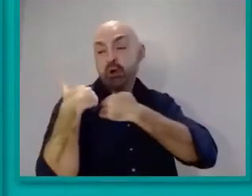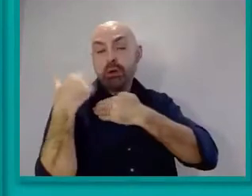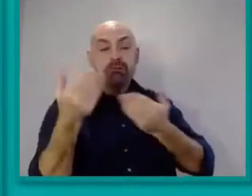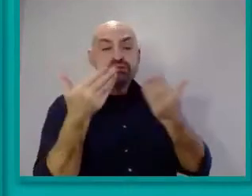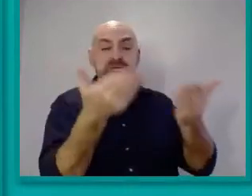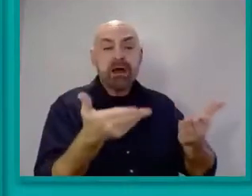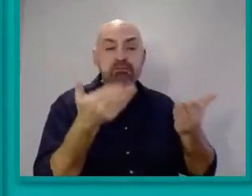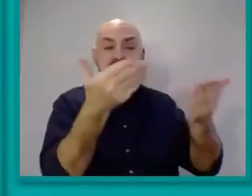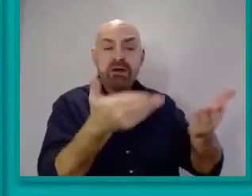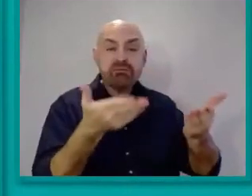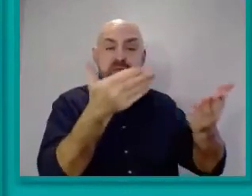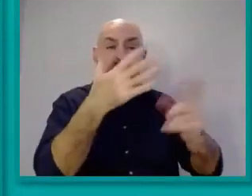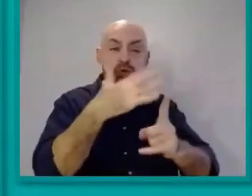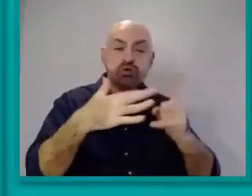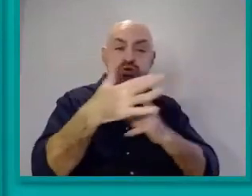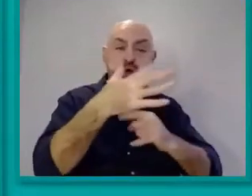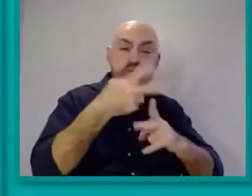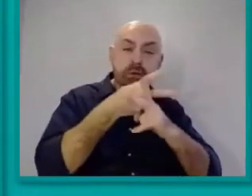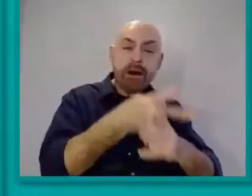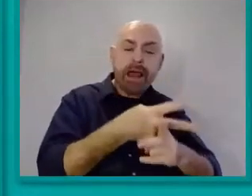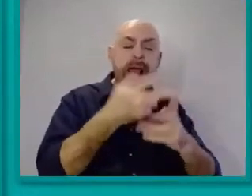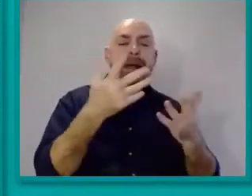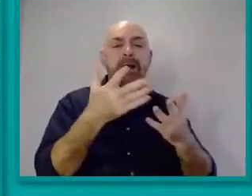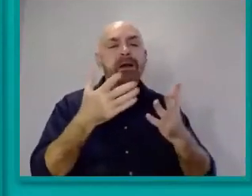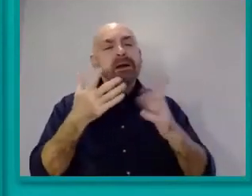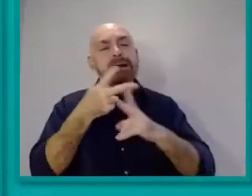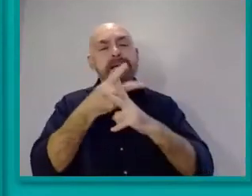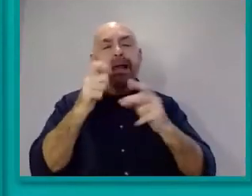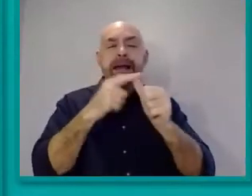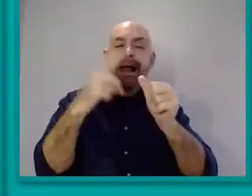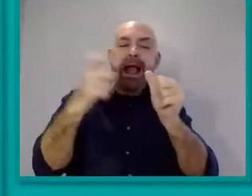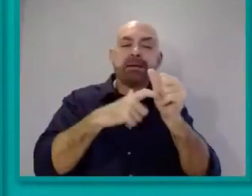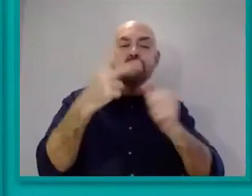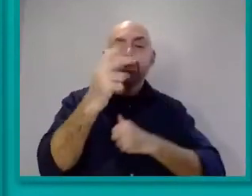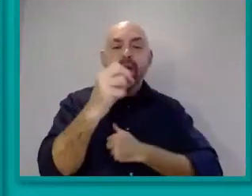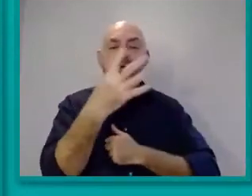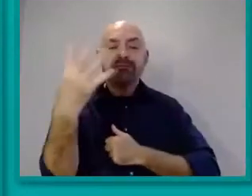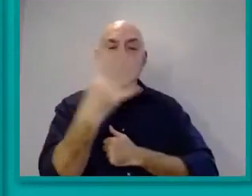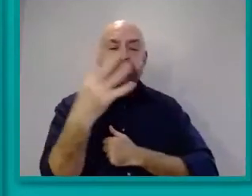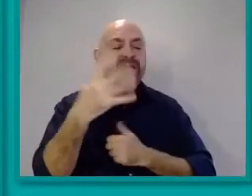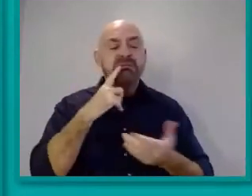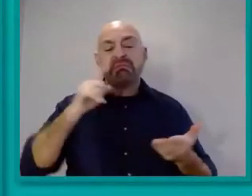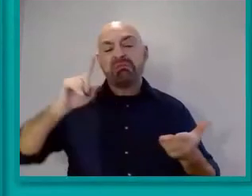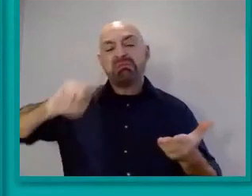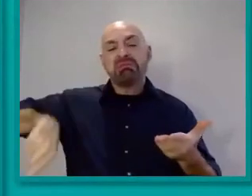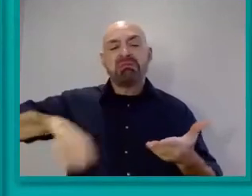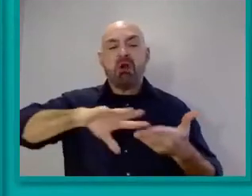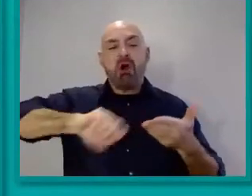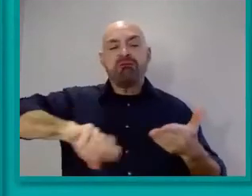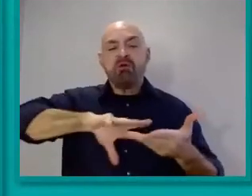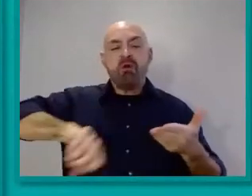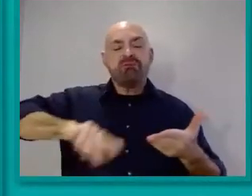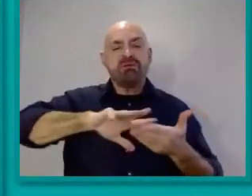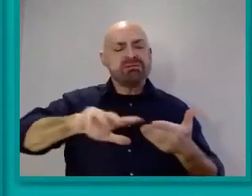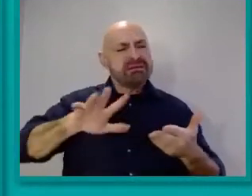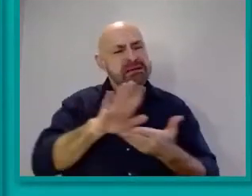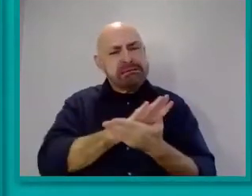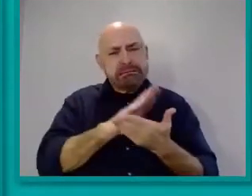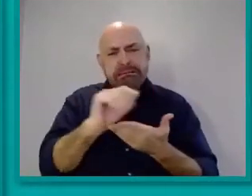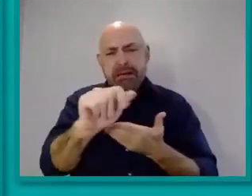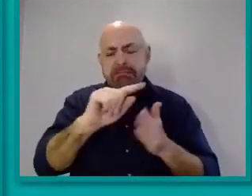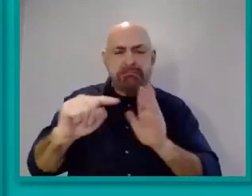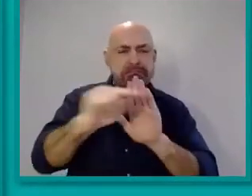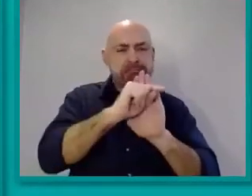support under the Care Act 2014, reduce protections enshrined in the Mental Health Act